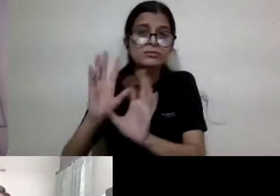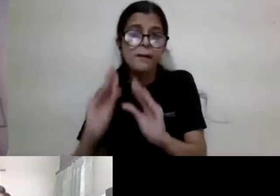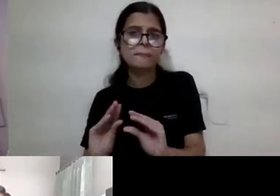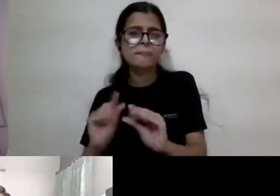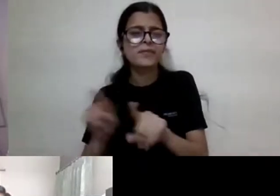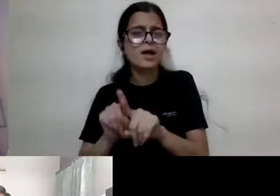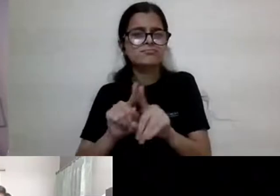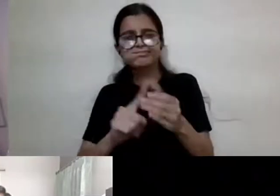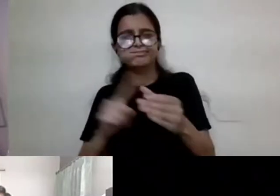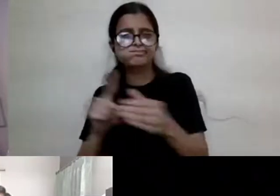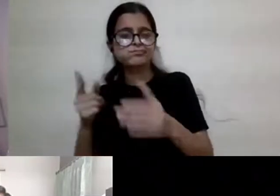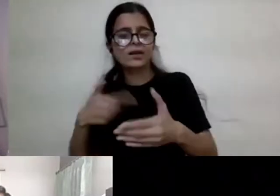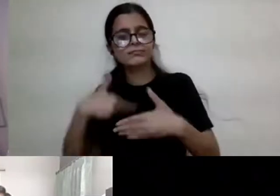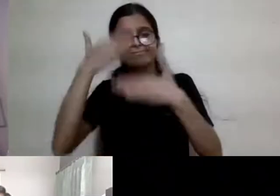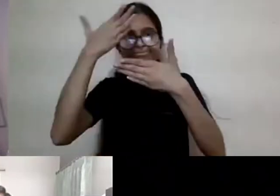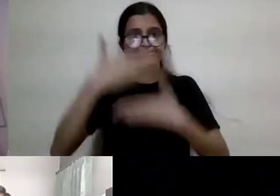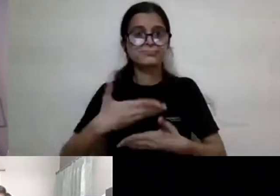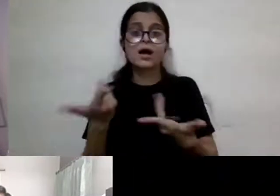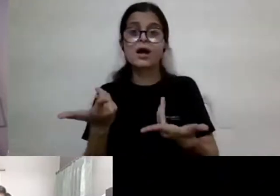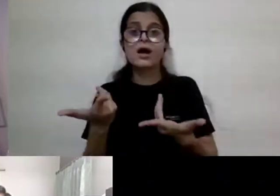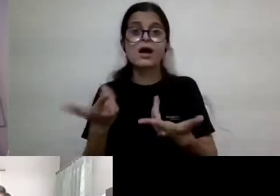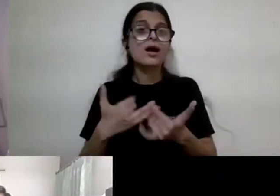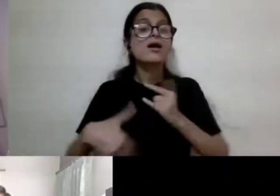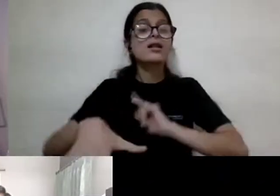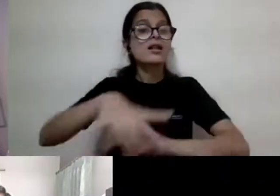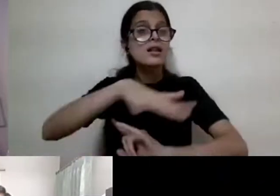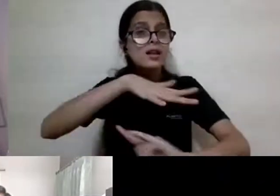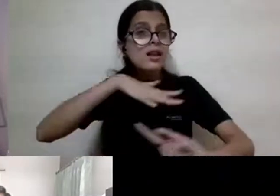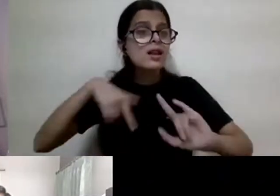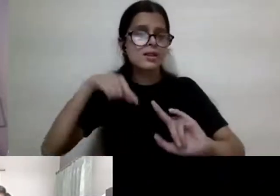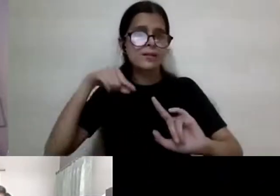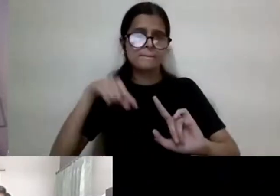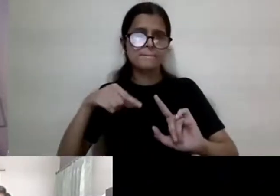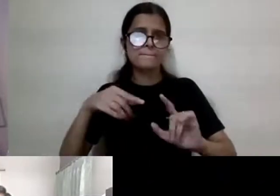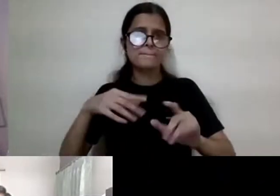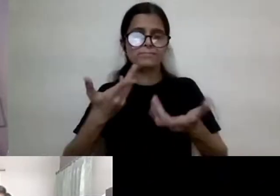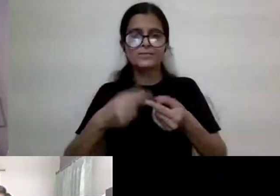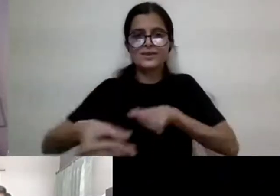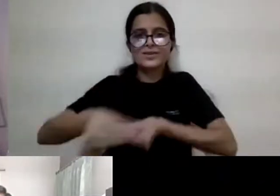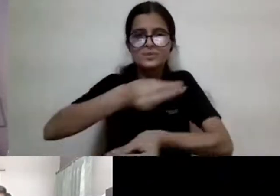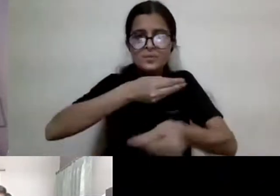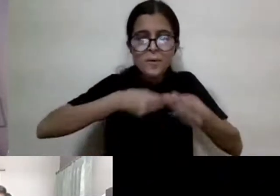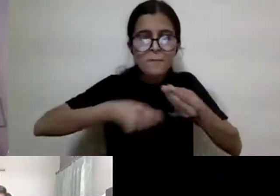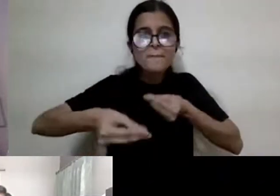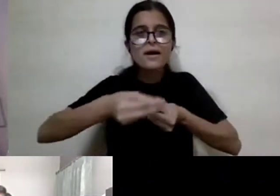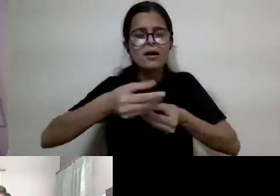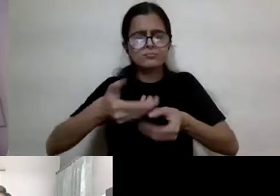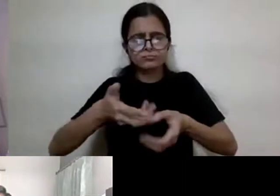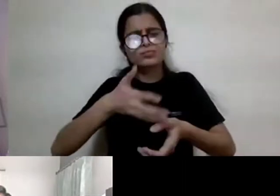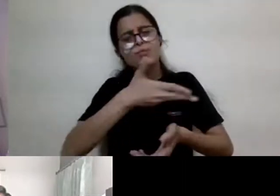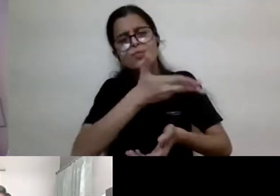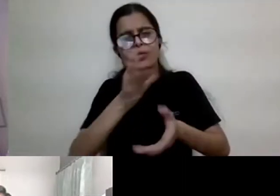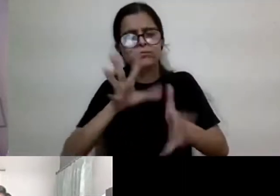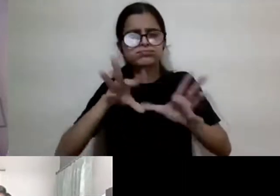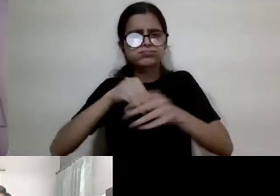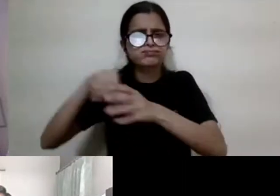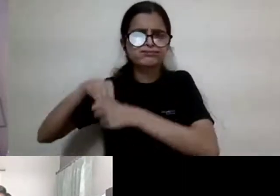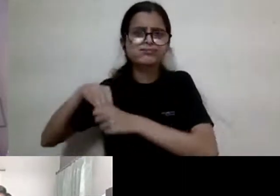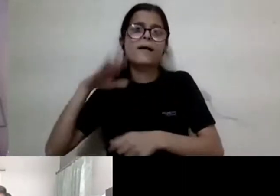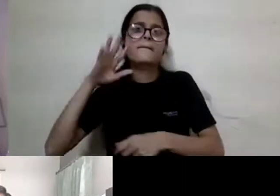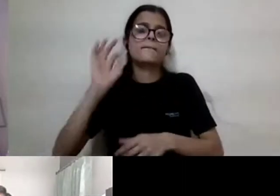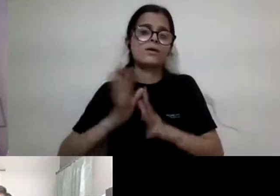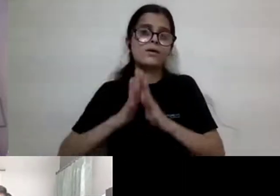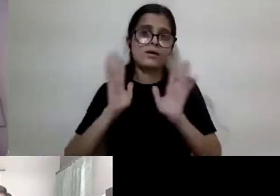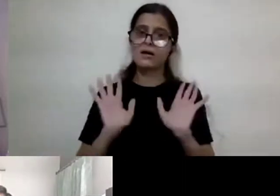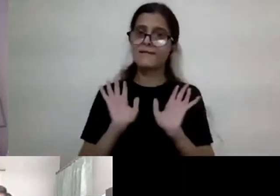justice has to have a social component to it, as well as an economic component. And, um, so, so I think those